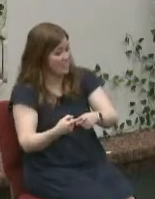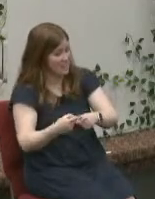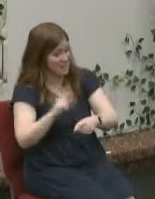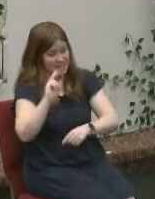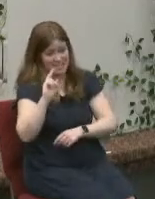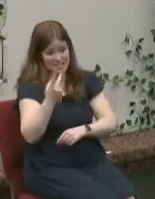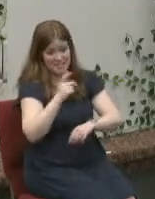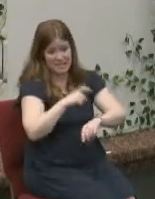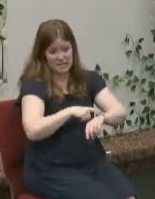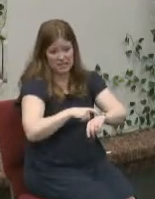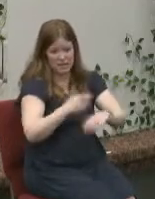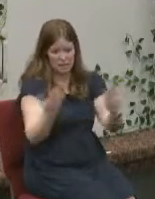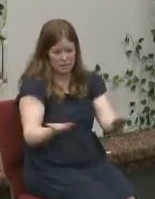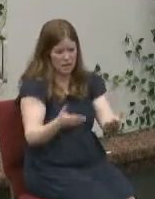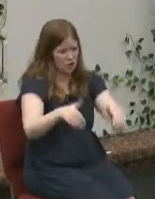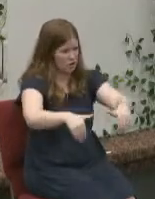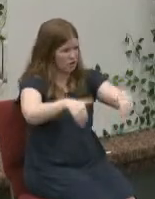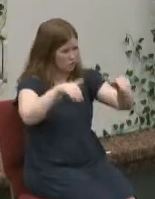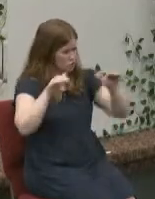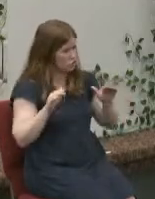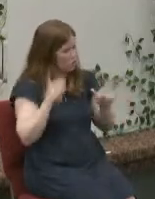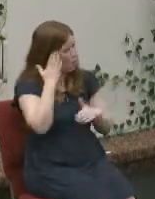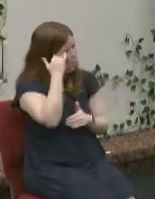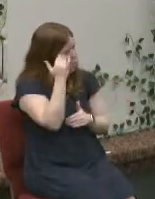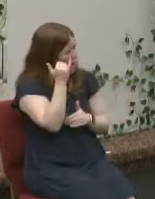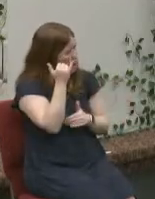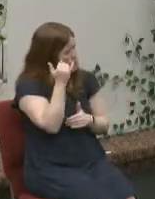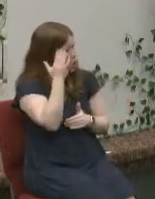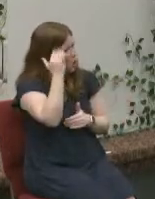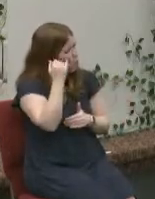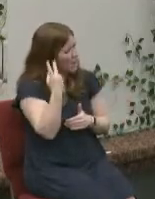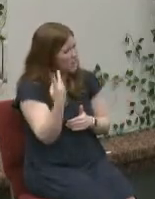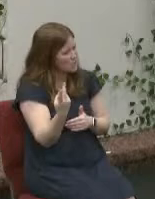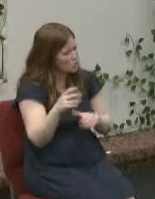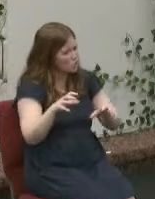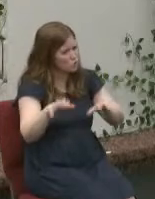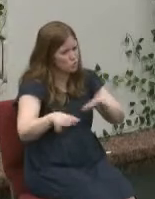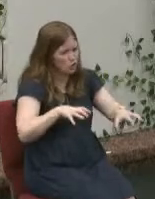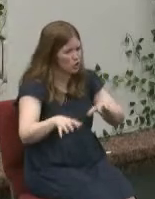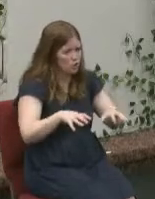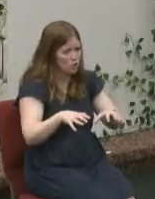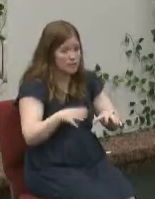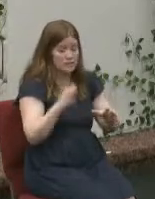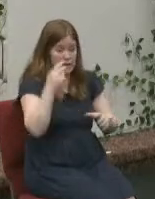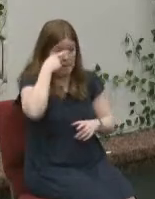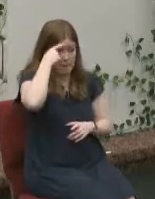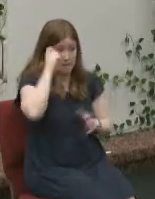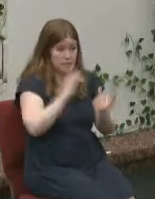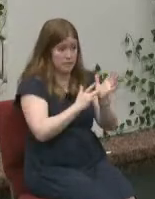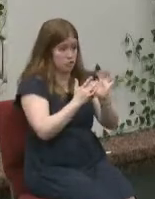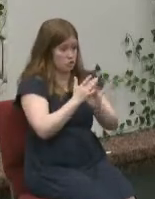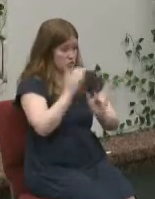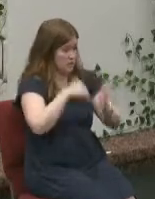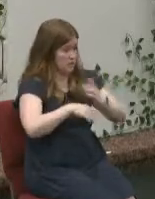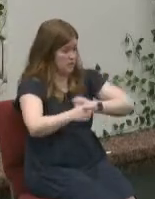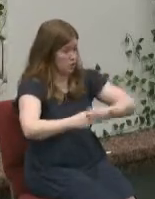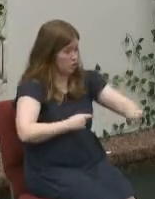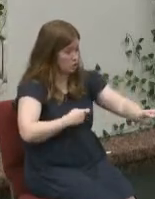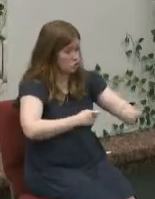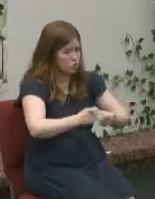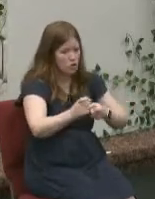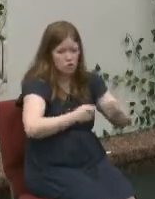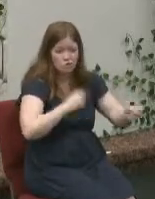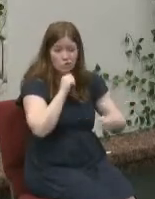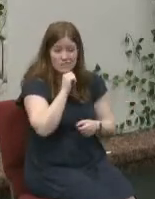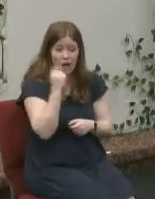at the tomb why two major events you know why because god in his sovereignty is controlling not all